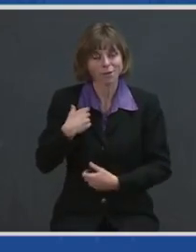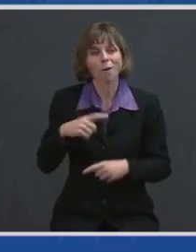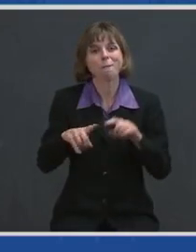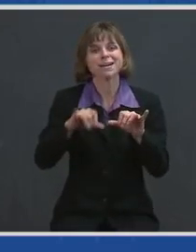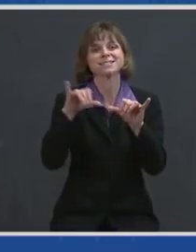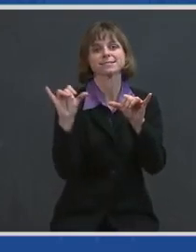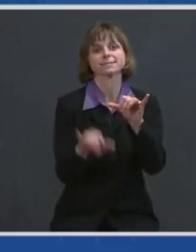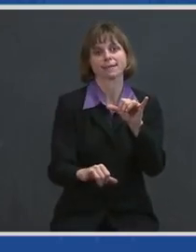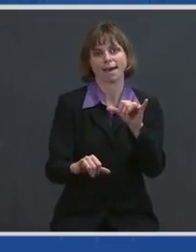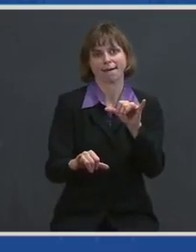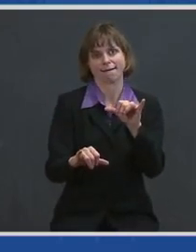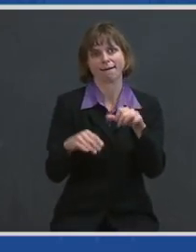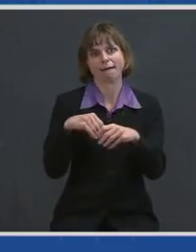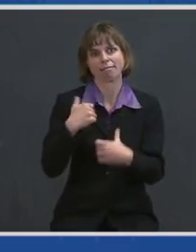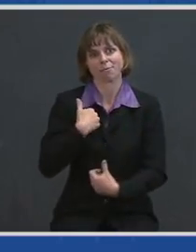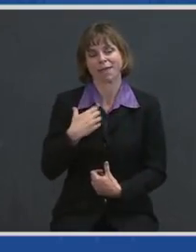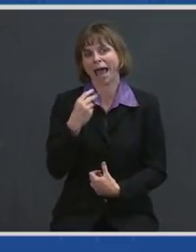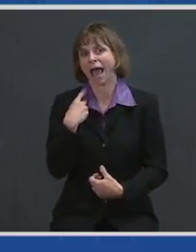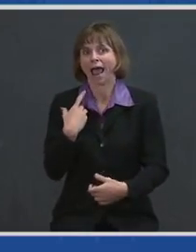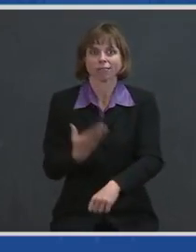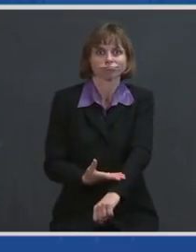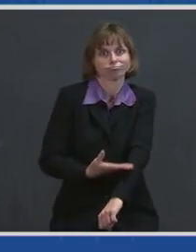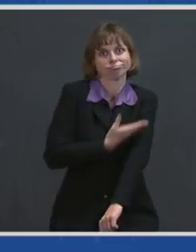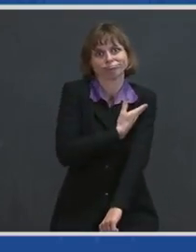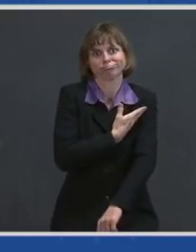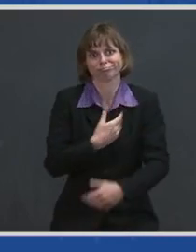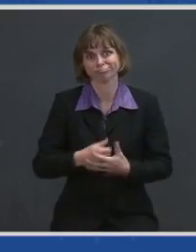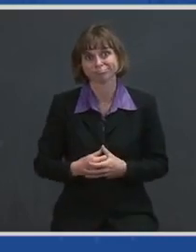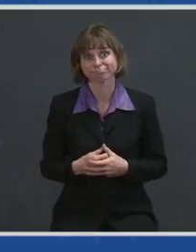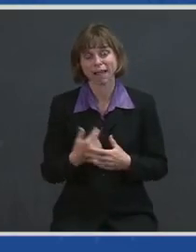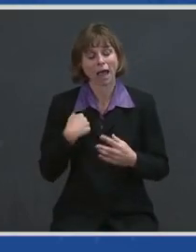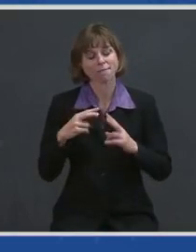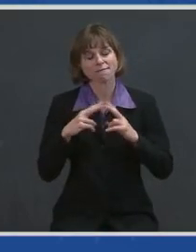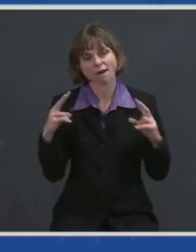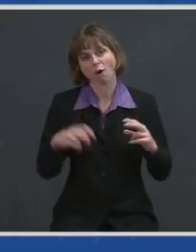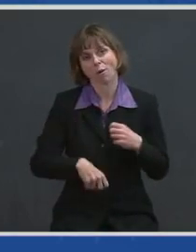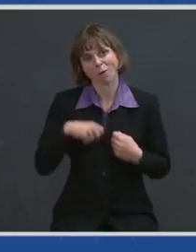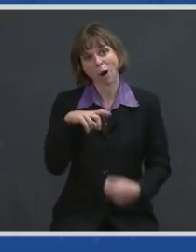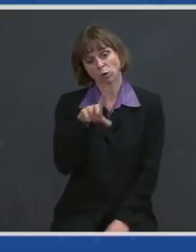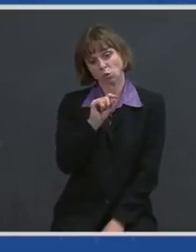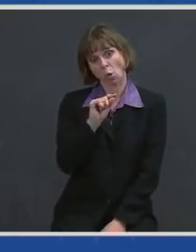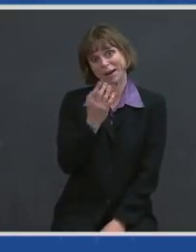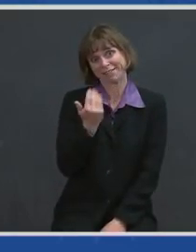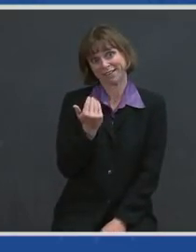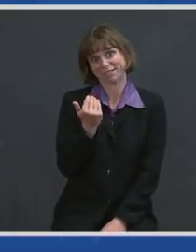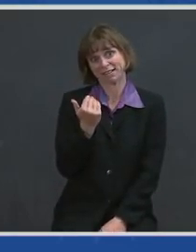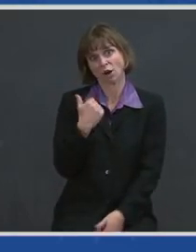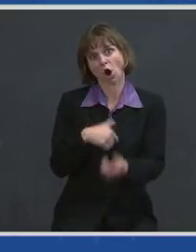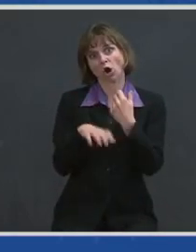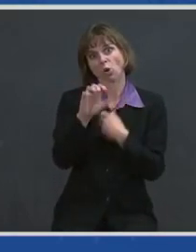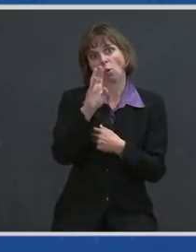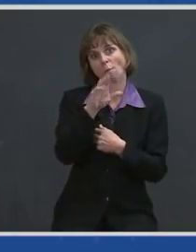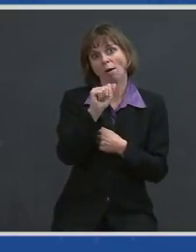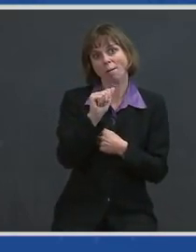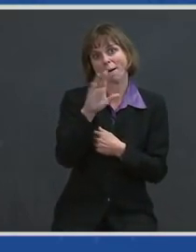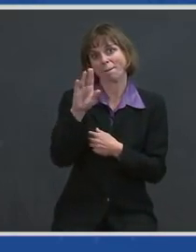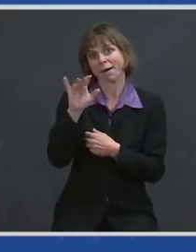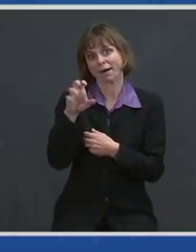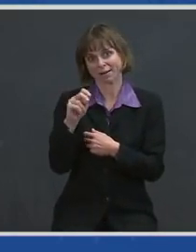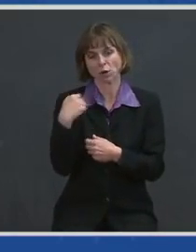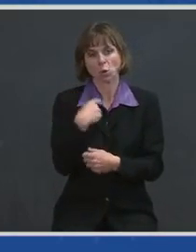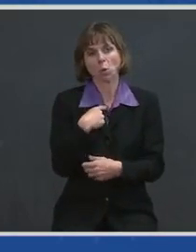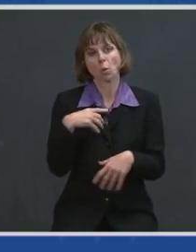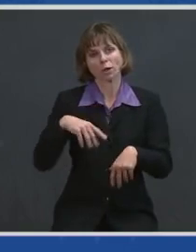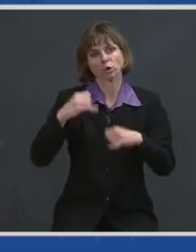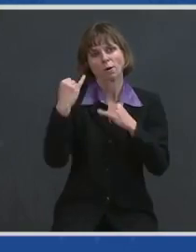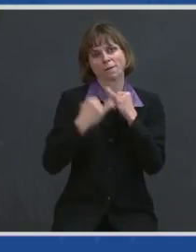and to thrive. I'm incredibly proud that in 2015, under the Obama-Biden administration, we took the final steps